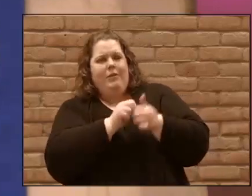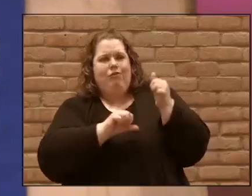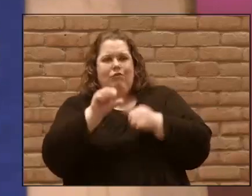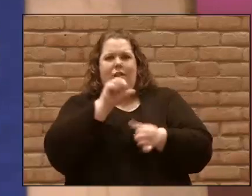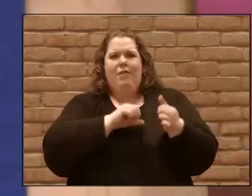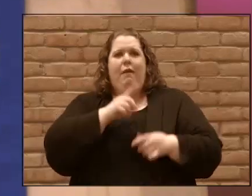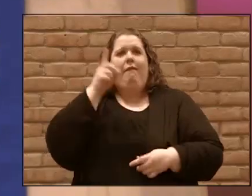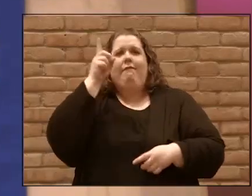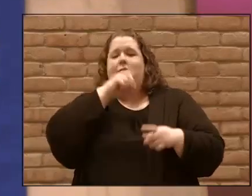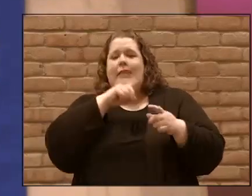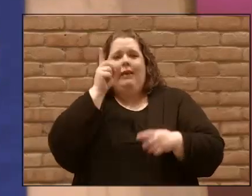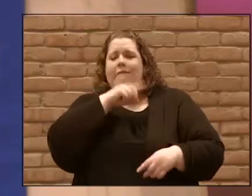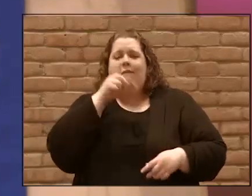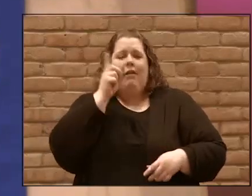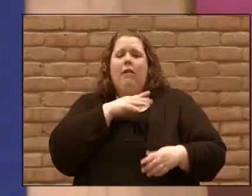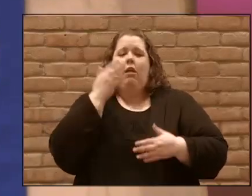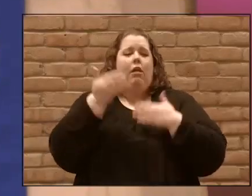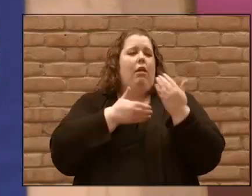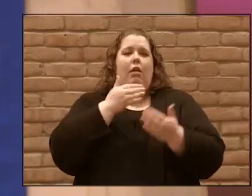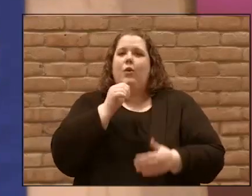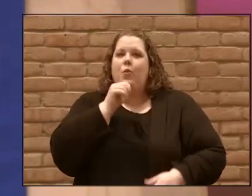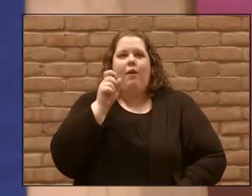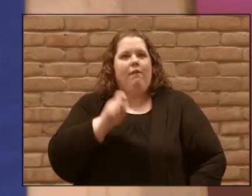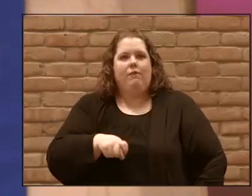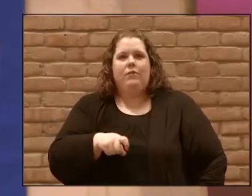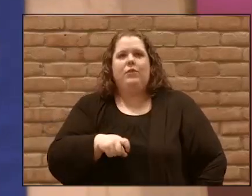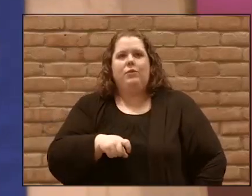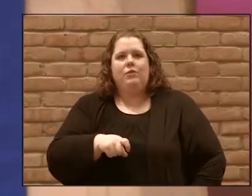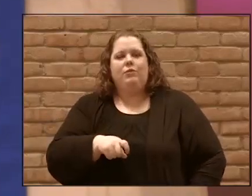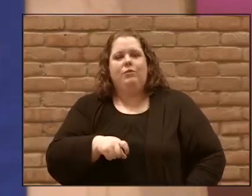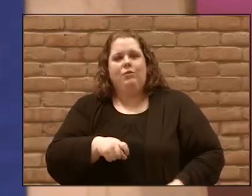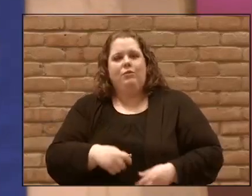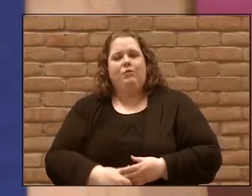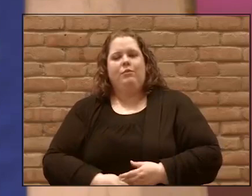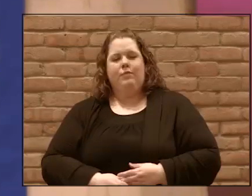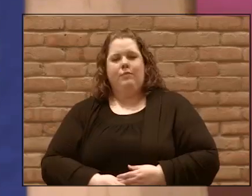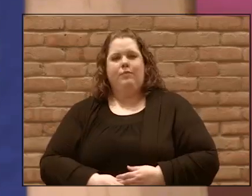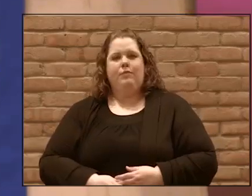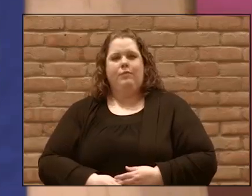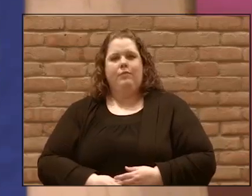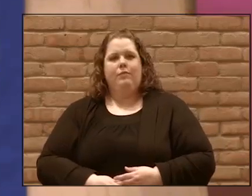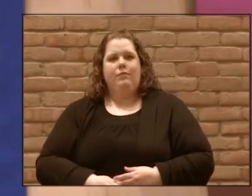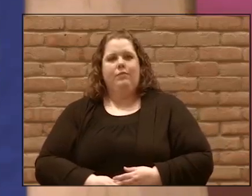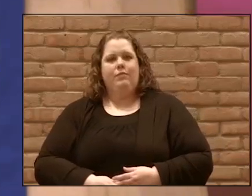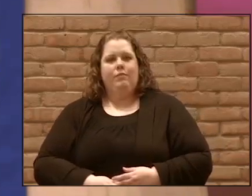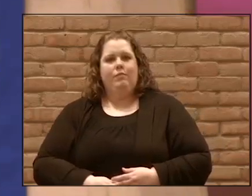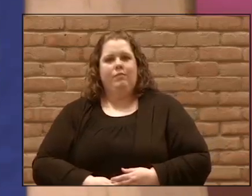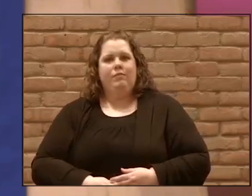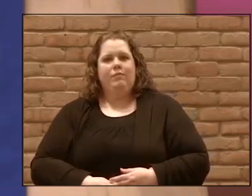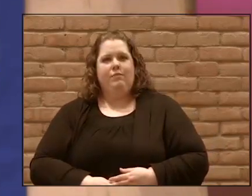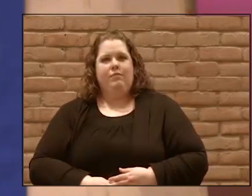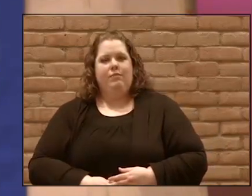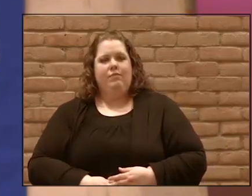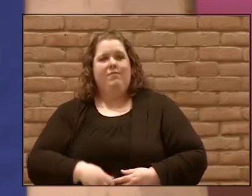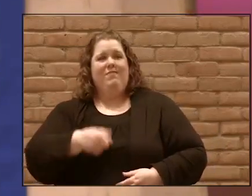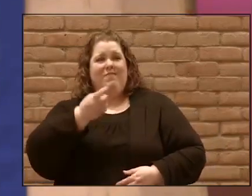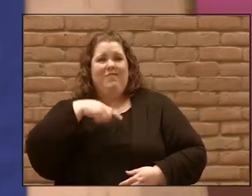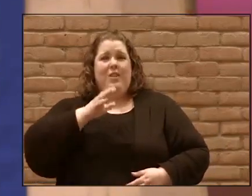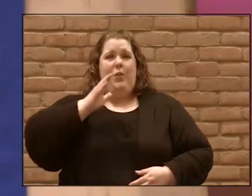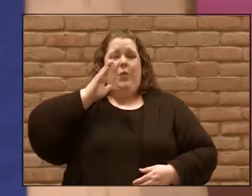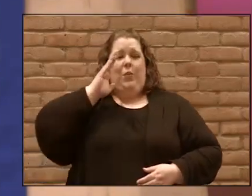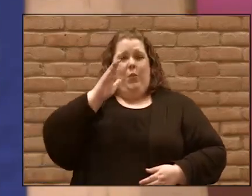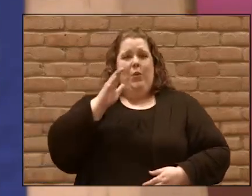to be fake about our challenges and struggles we're going to be a people who plants our flag in the